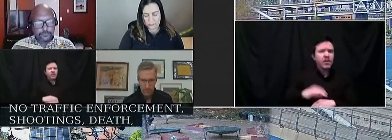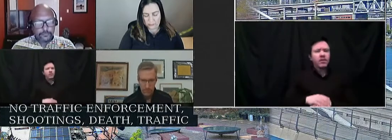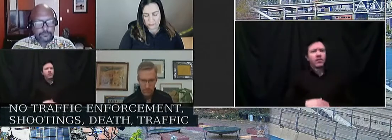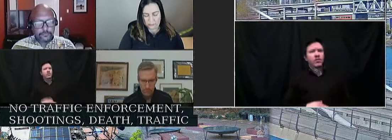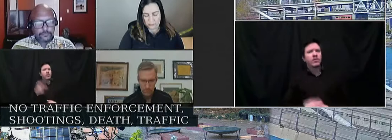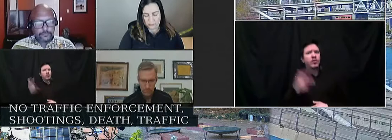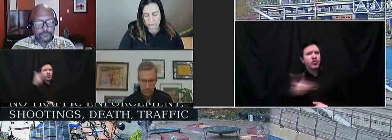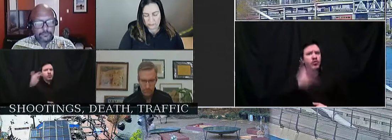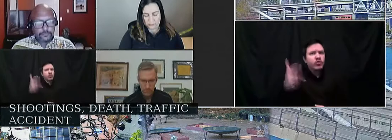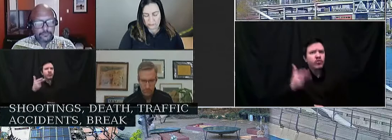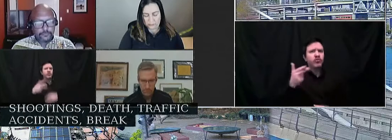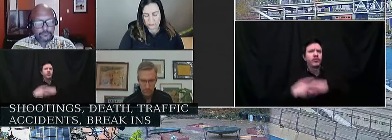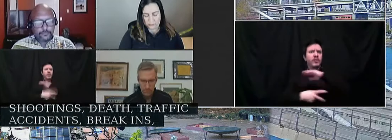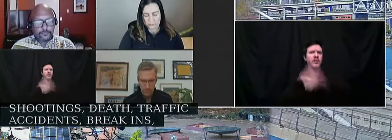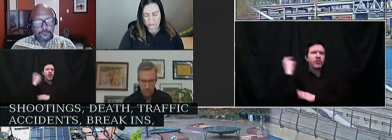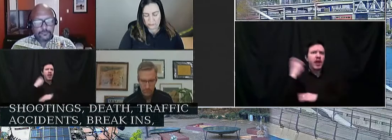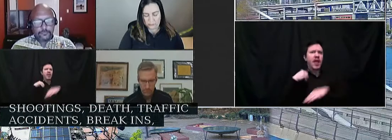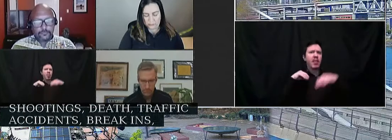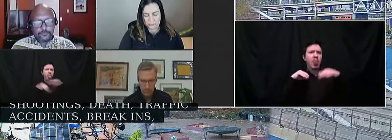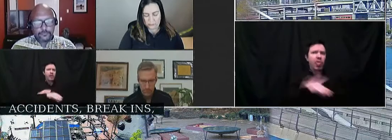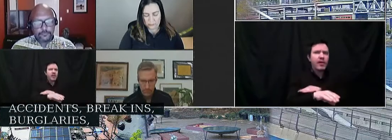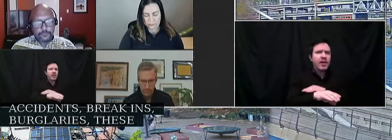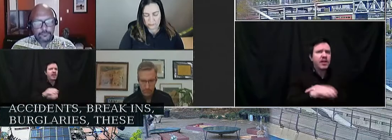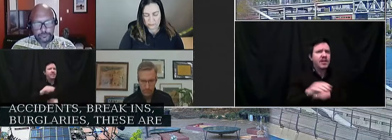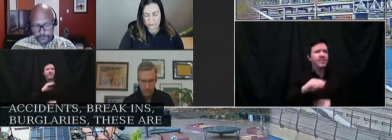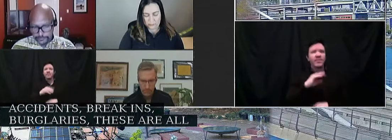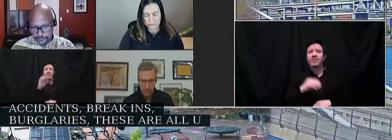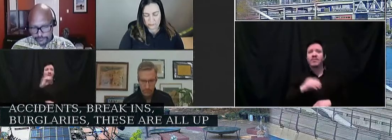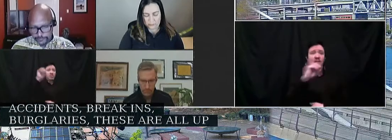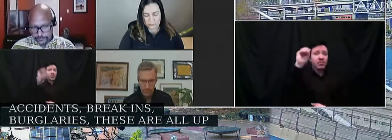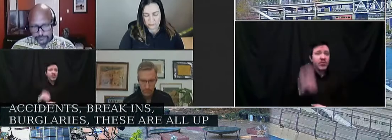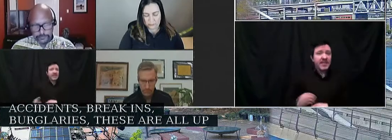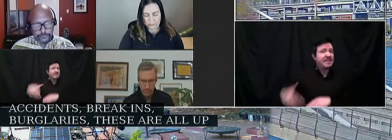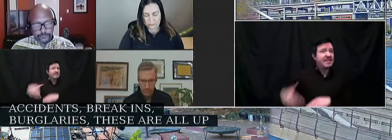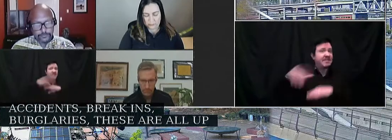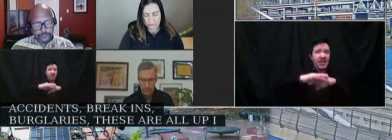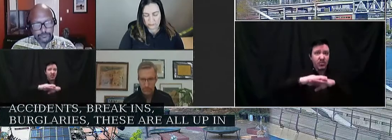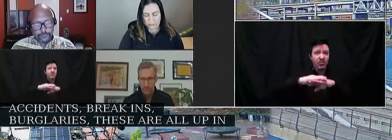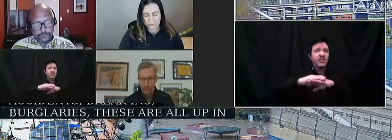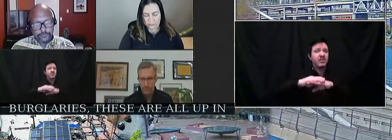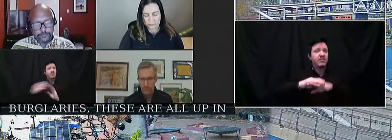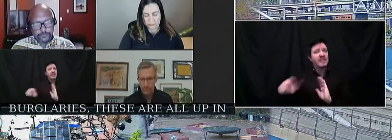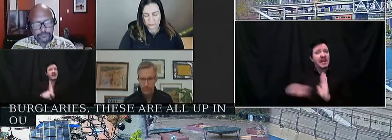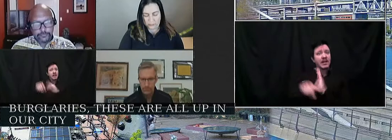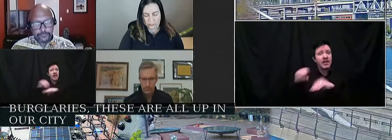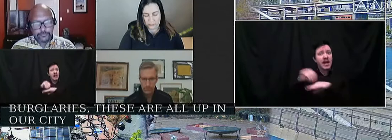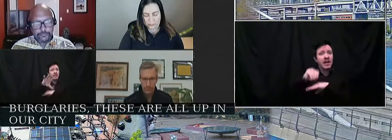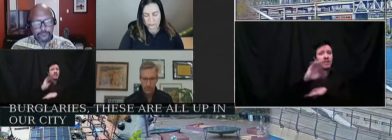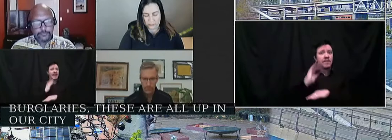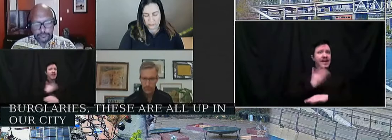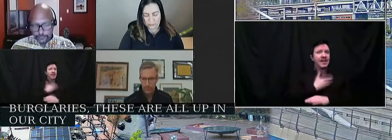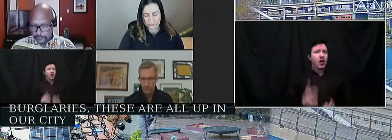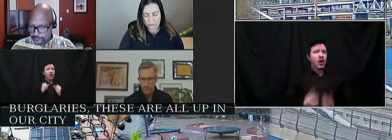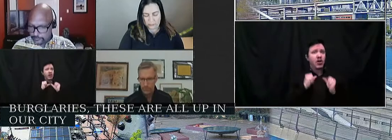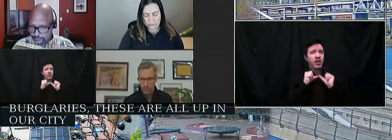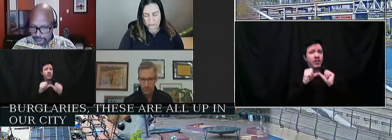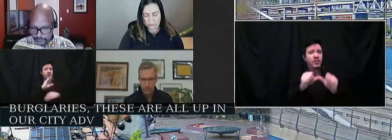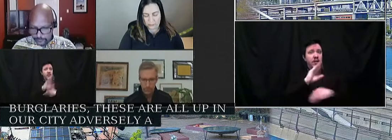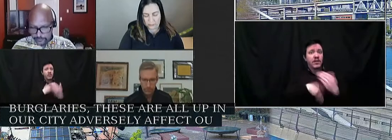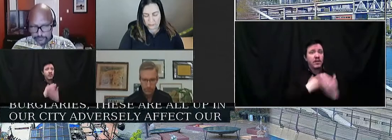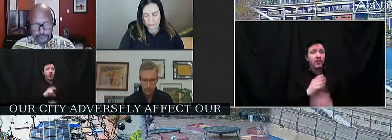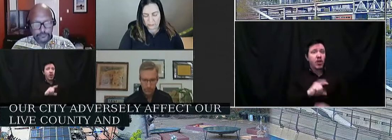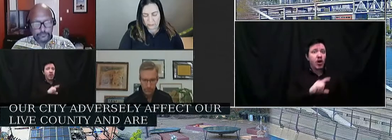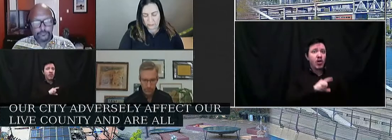break-ins, burglaries, these are all up in our city, adversely affect our livability, and these are all police